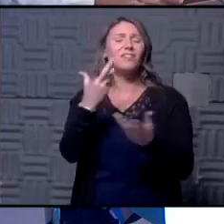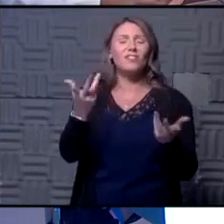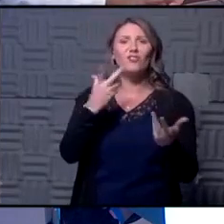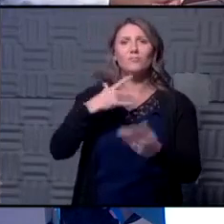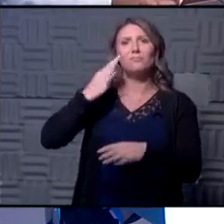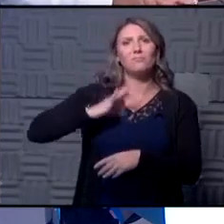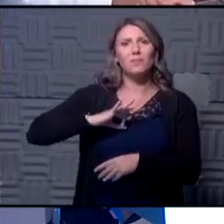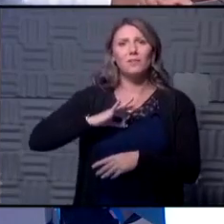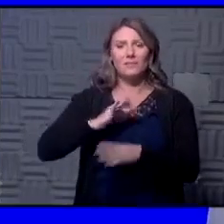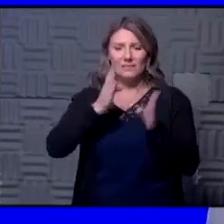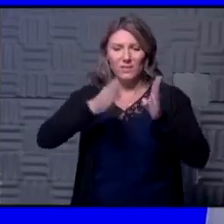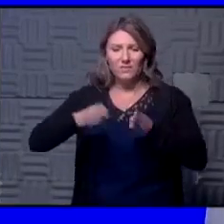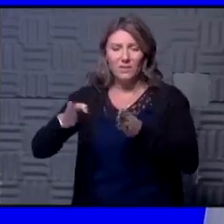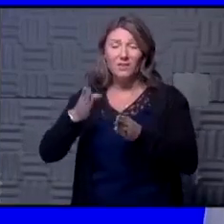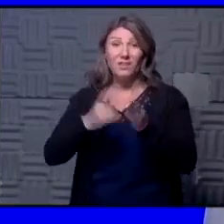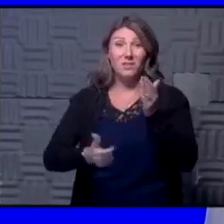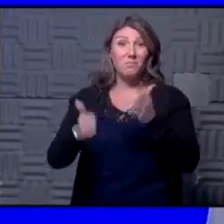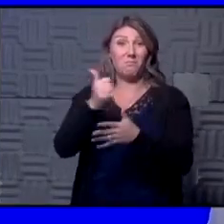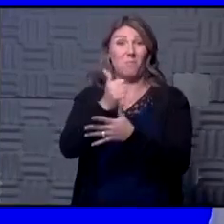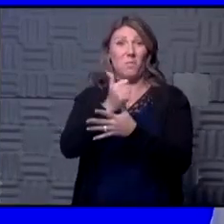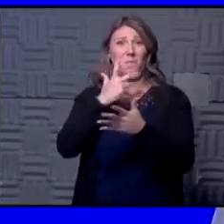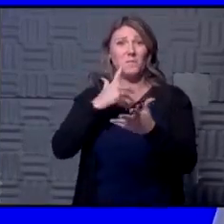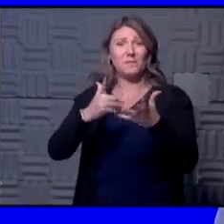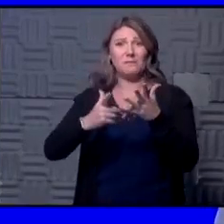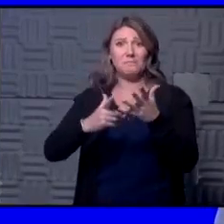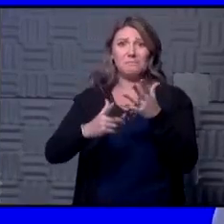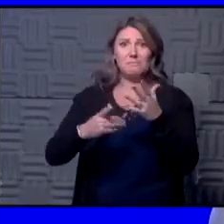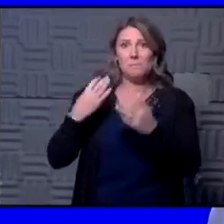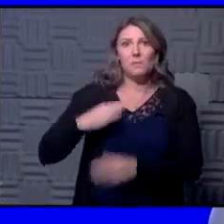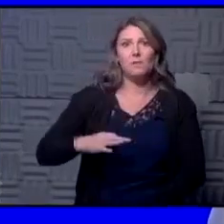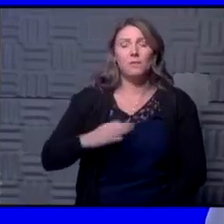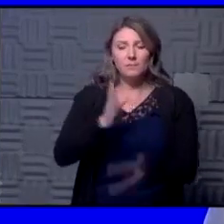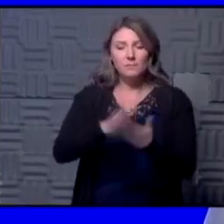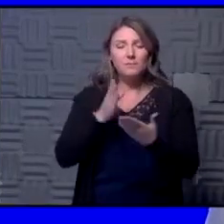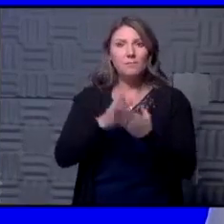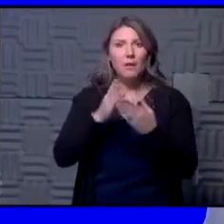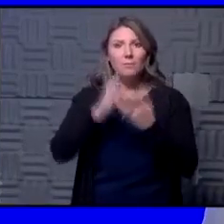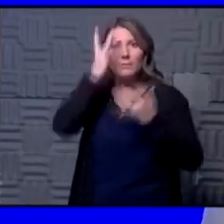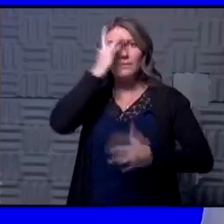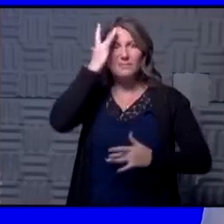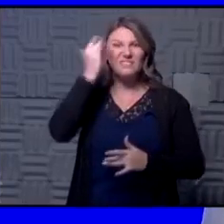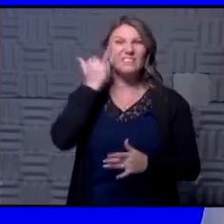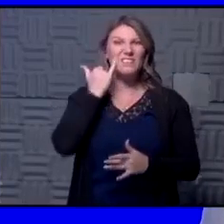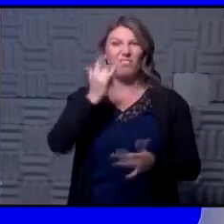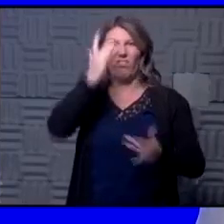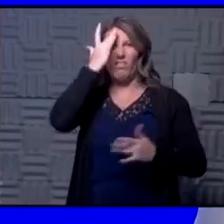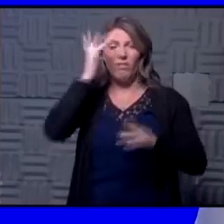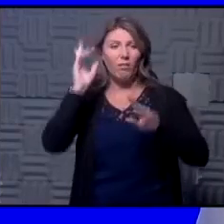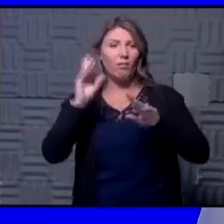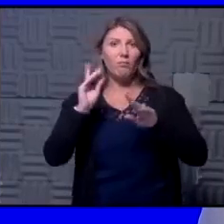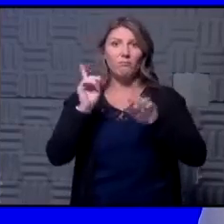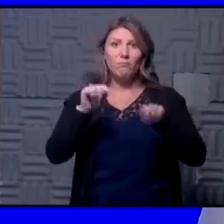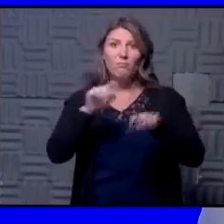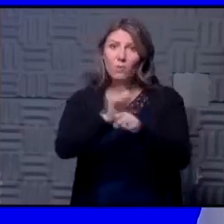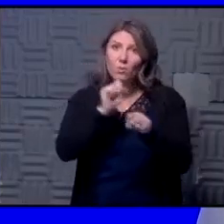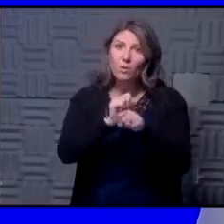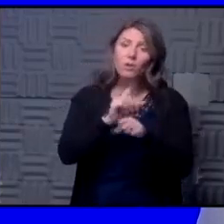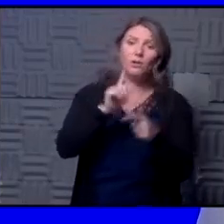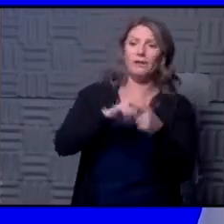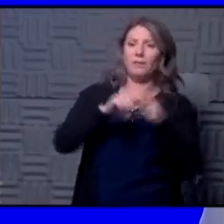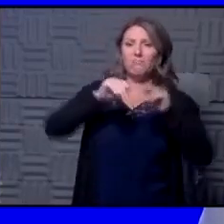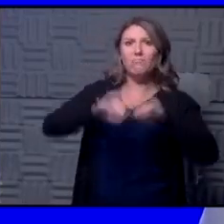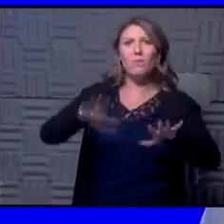is incentive and the main incentive is to stop the spread of the disease certainly if you are ill and you go to work and it spreads in that